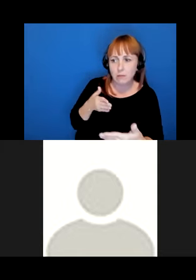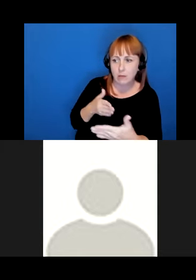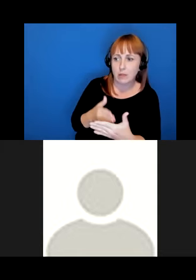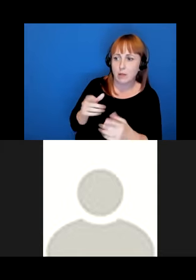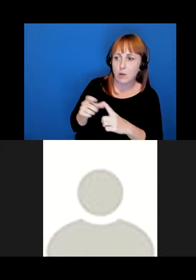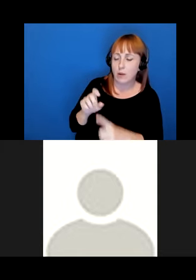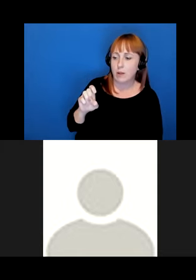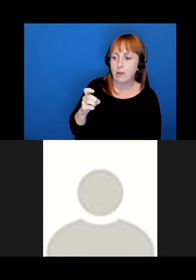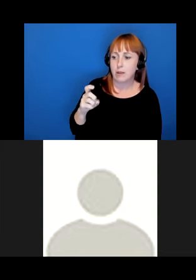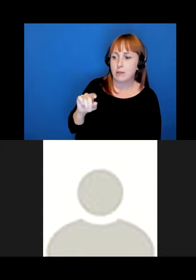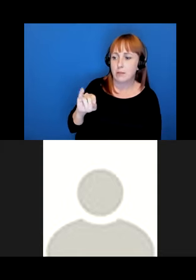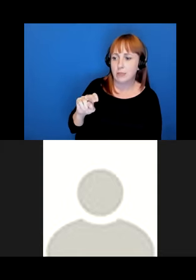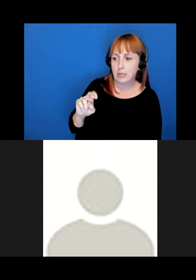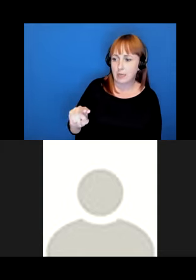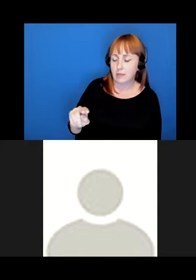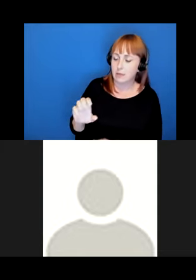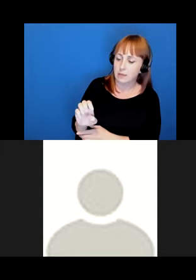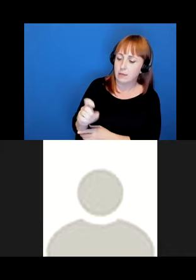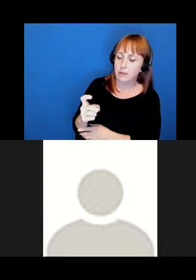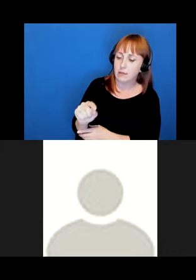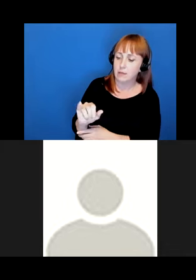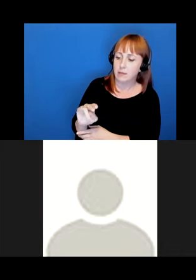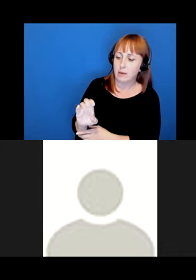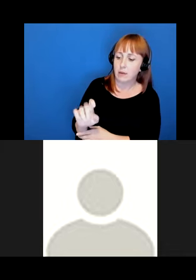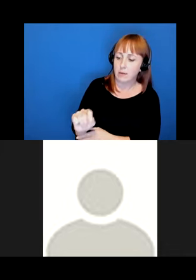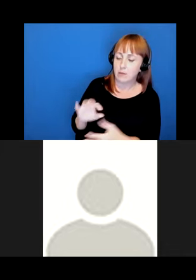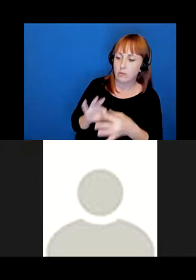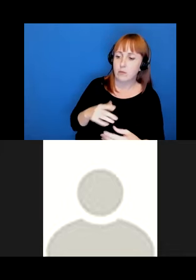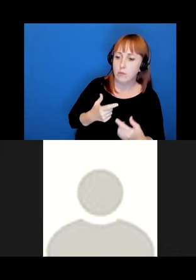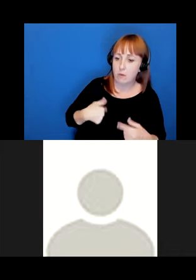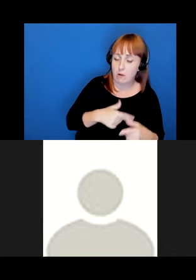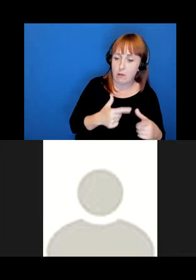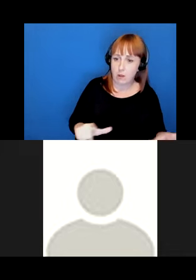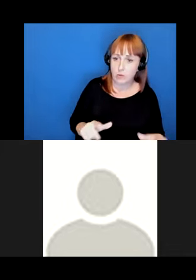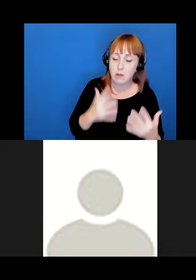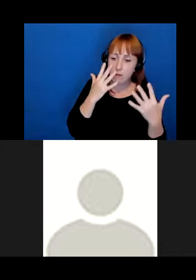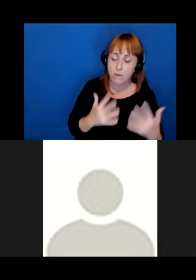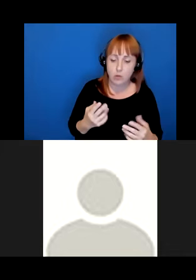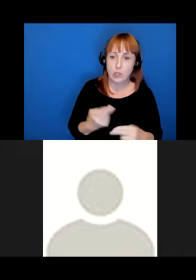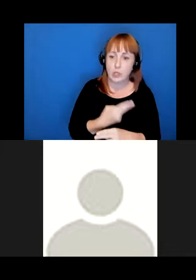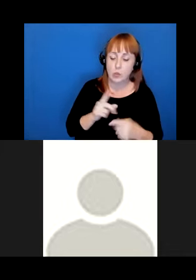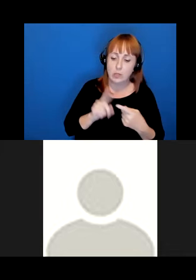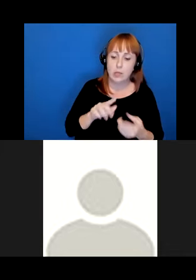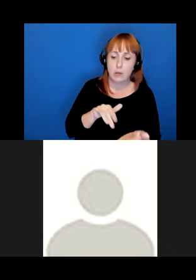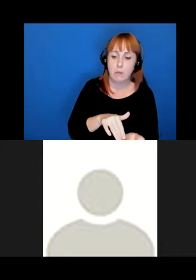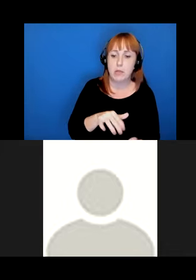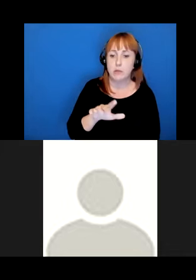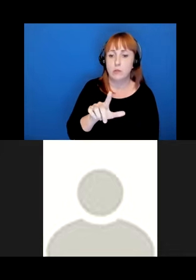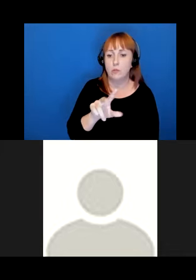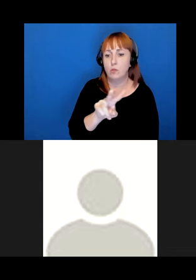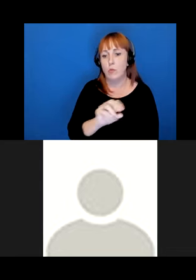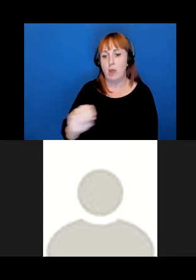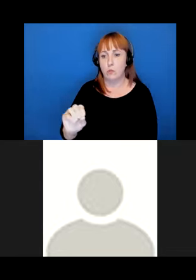reference to our language. Unfortunately, until the mid 2000s, this word was still used as evidenced here in the